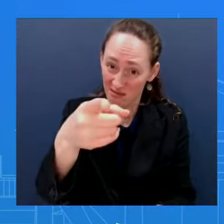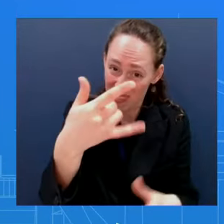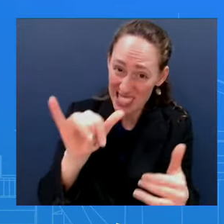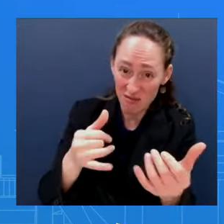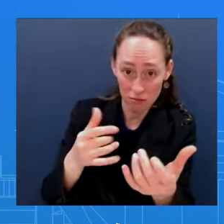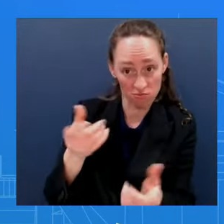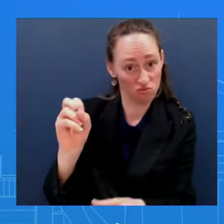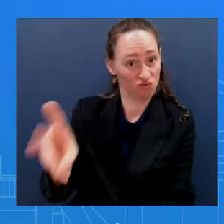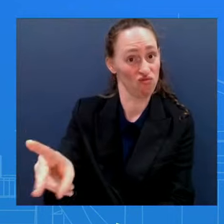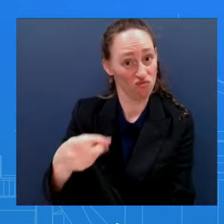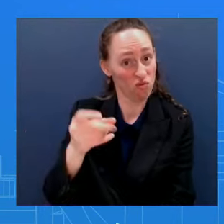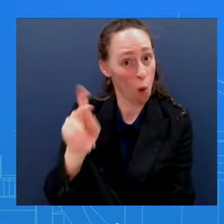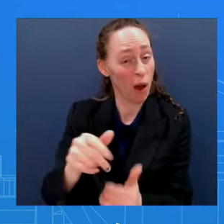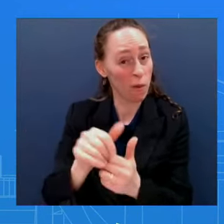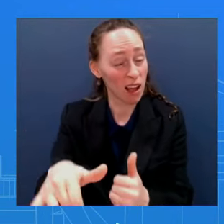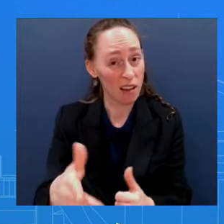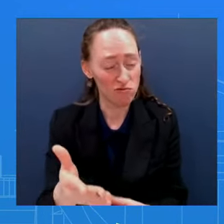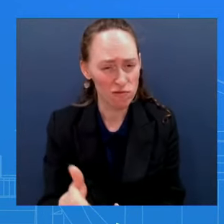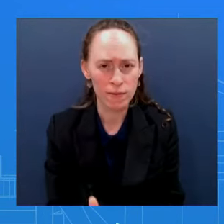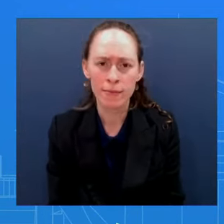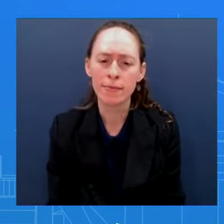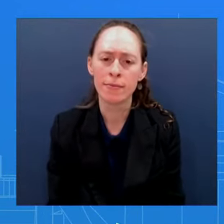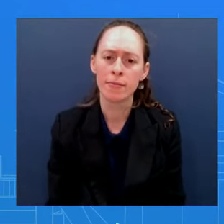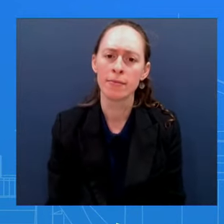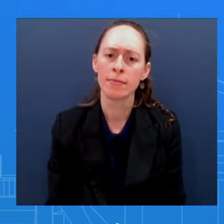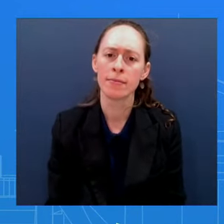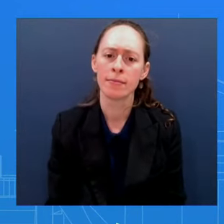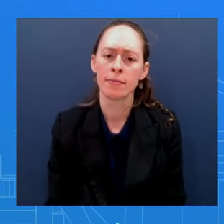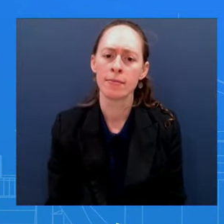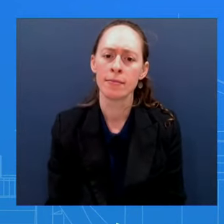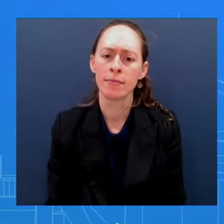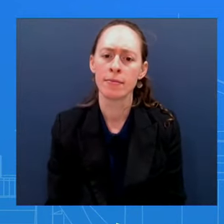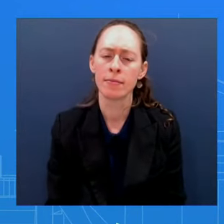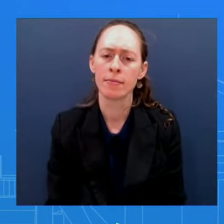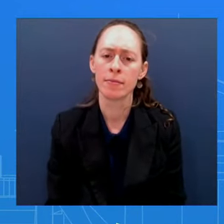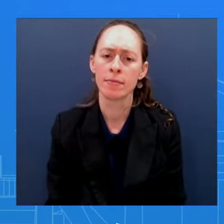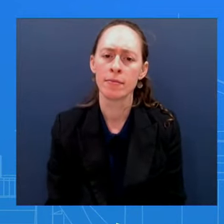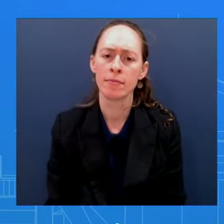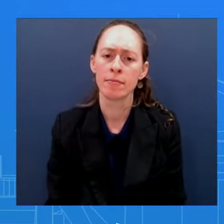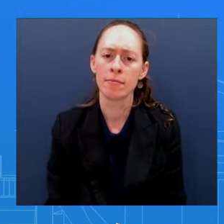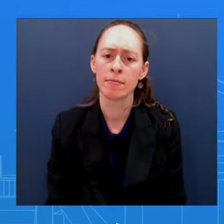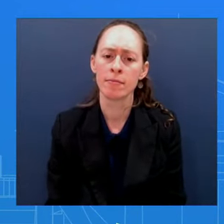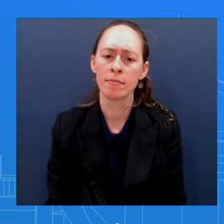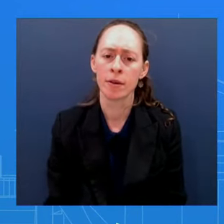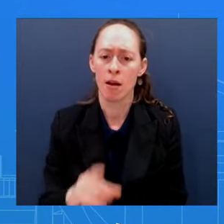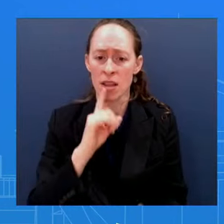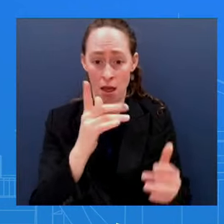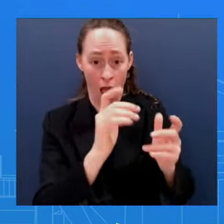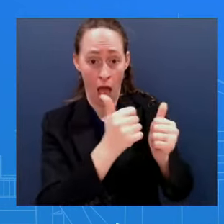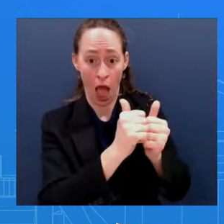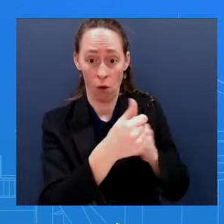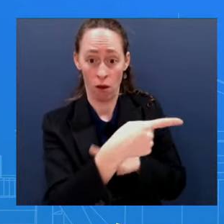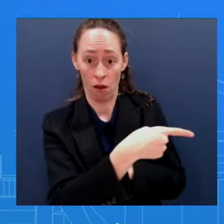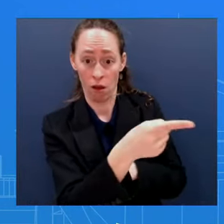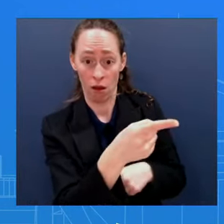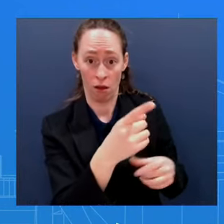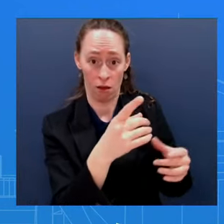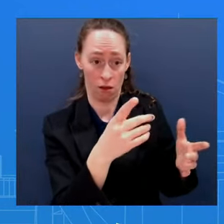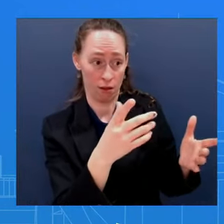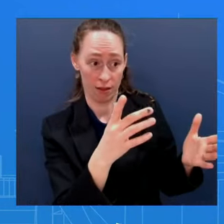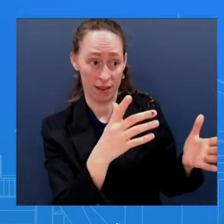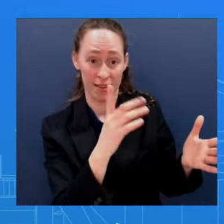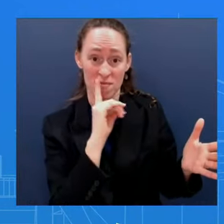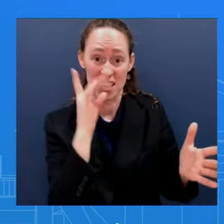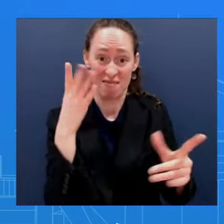talking about And they get to decide what military operations they're going to conduct What we've said is, we wouldn't support operations given the current circumstances Where you have, again,